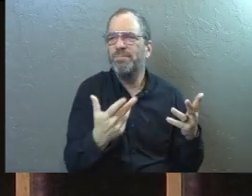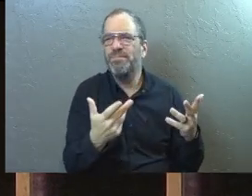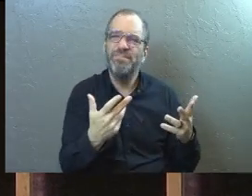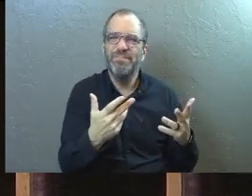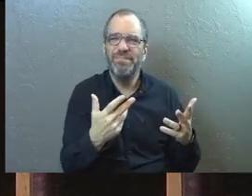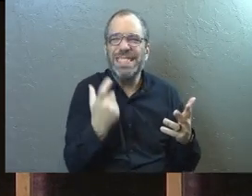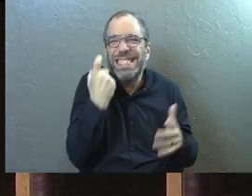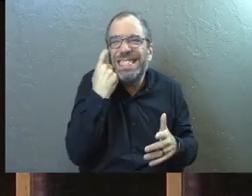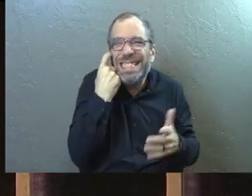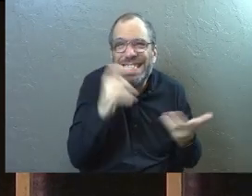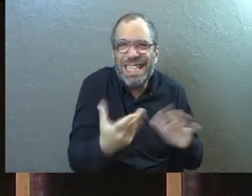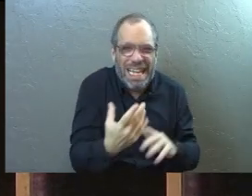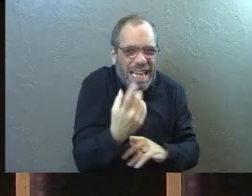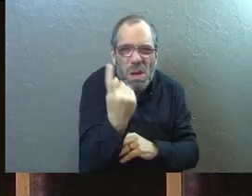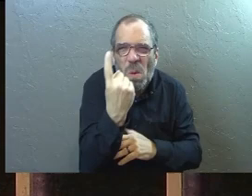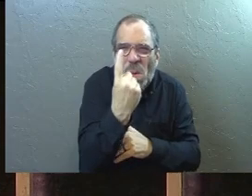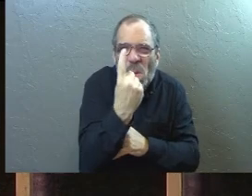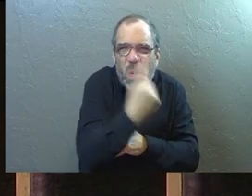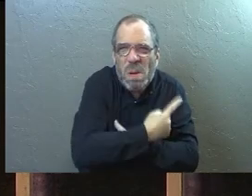been recently dead.